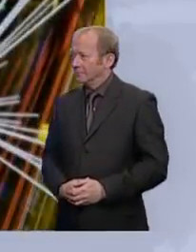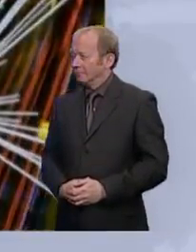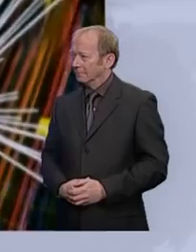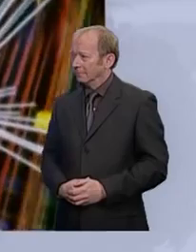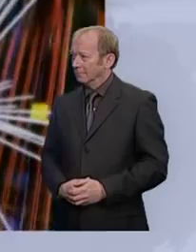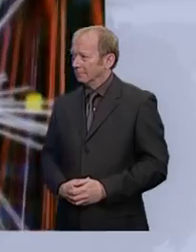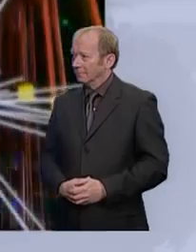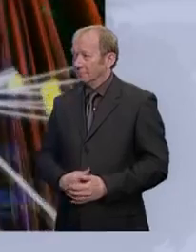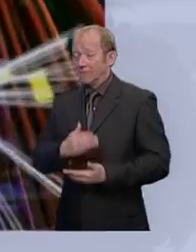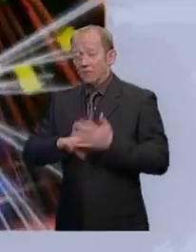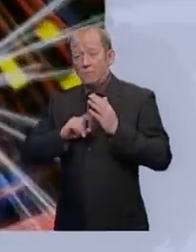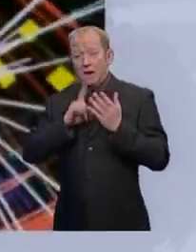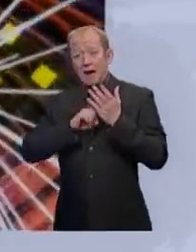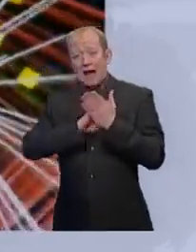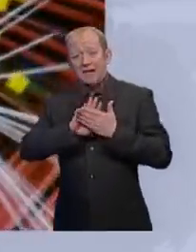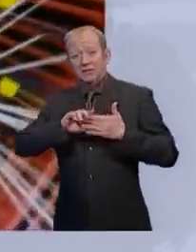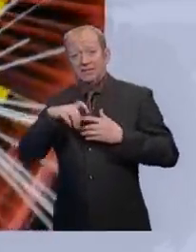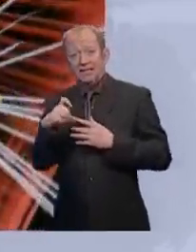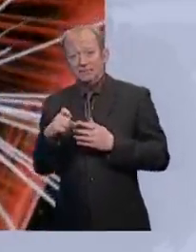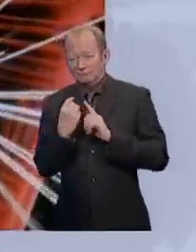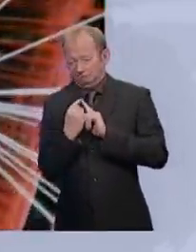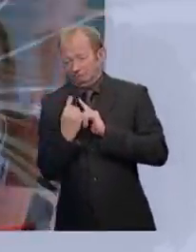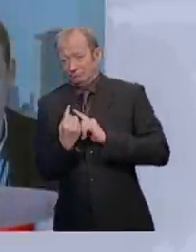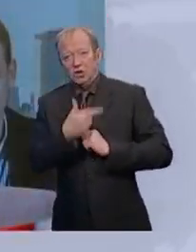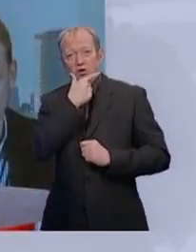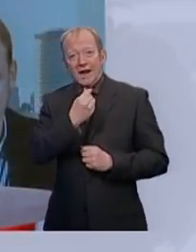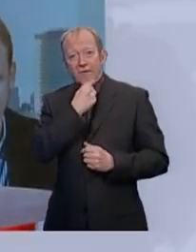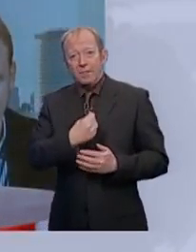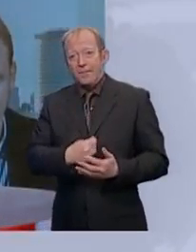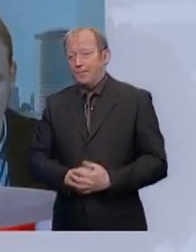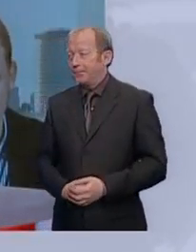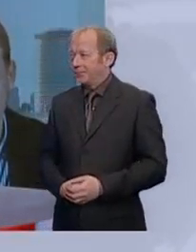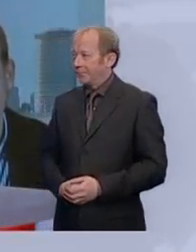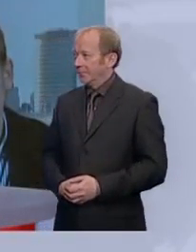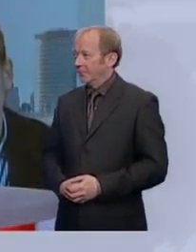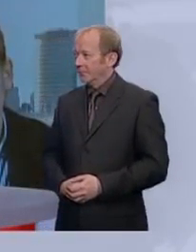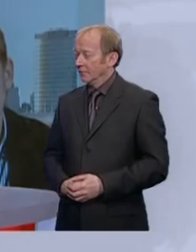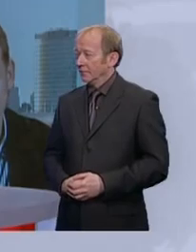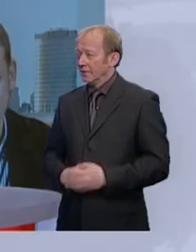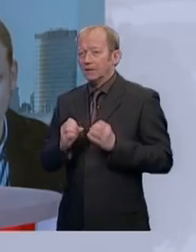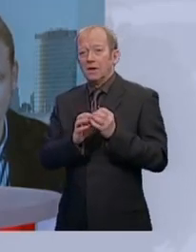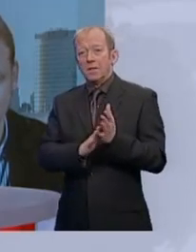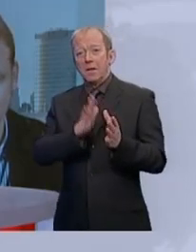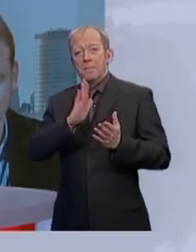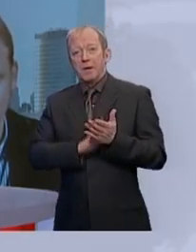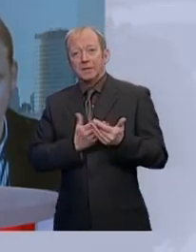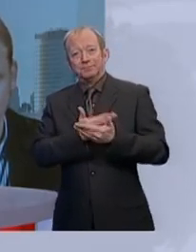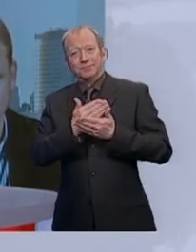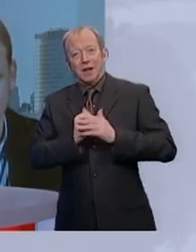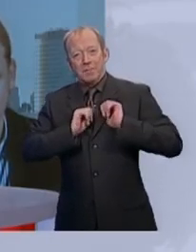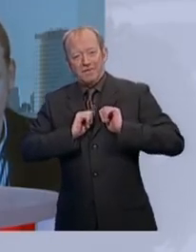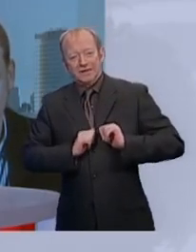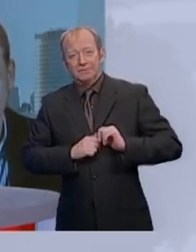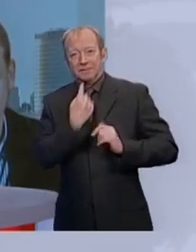at the Large Hadron Collider, just outside Geneva. Well, let's go to Birmingham now and speak to Professor Paul Newman, a particle